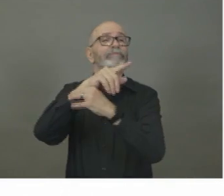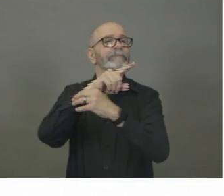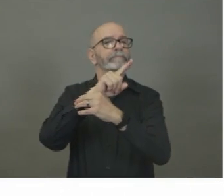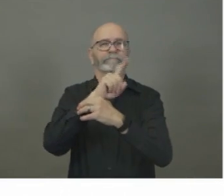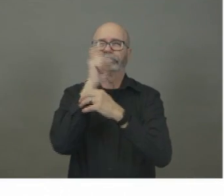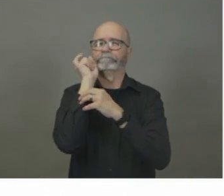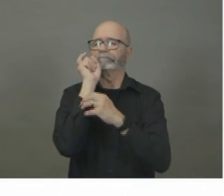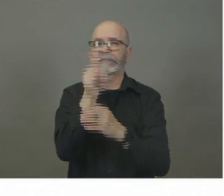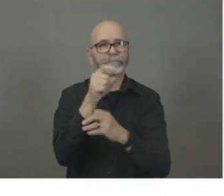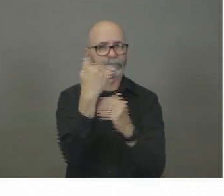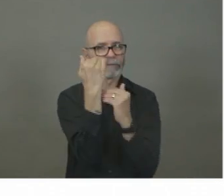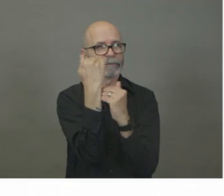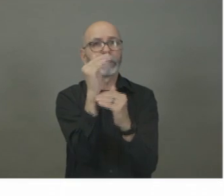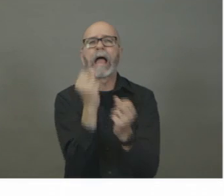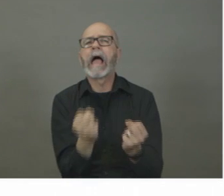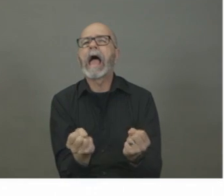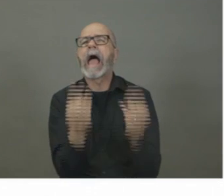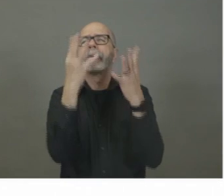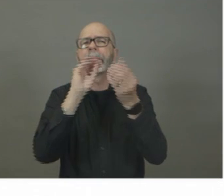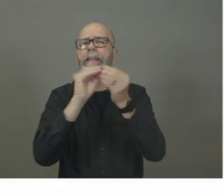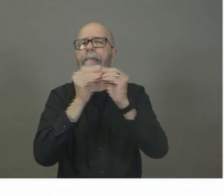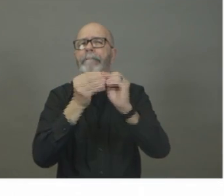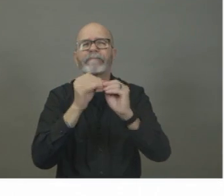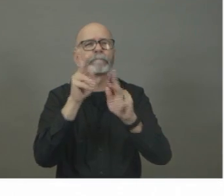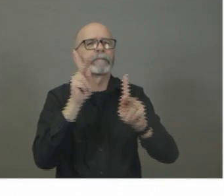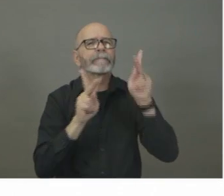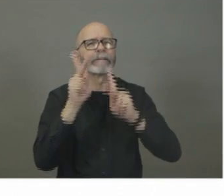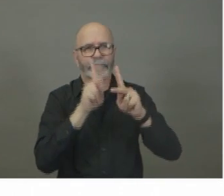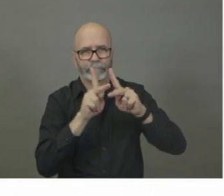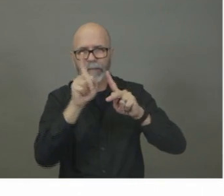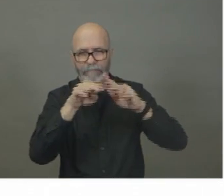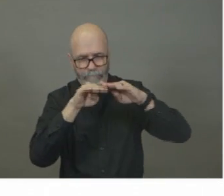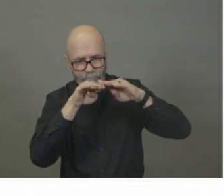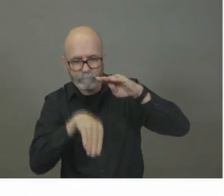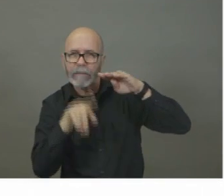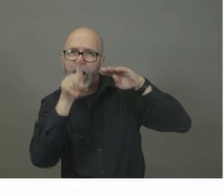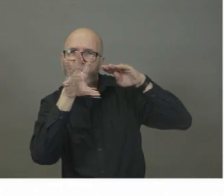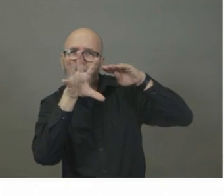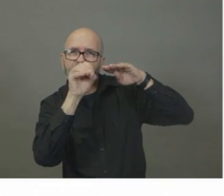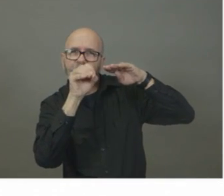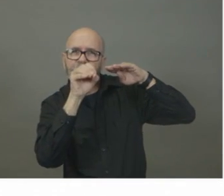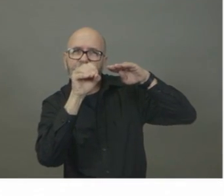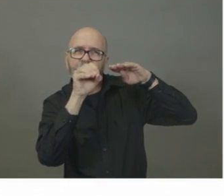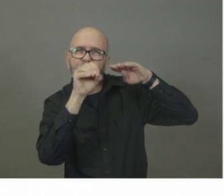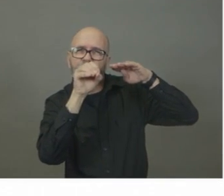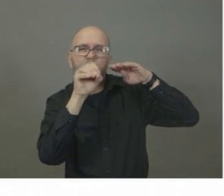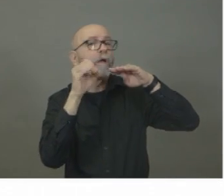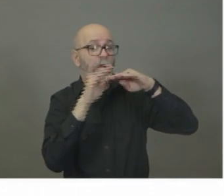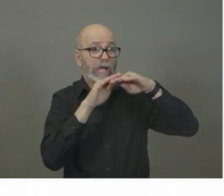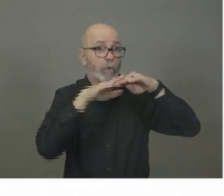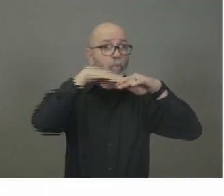no more than 150 people and we will continue to assess this situation.